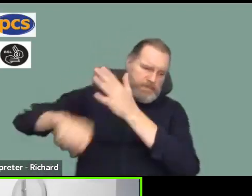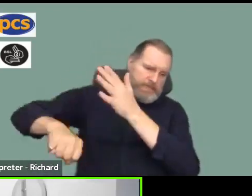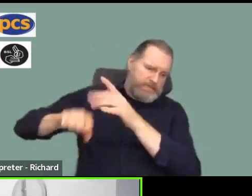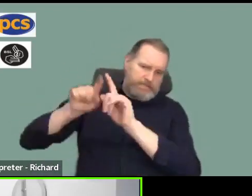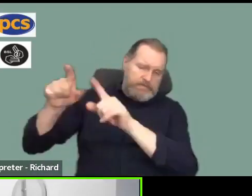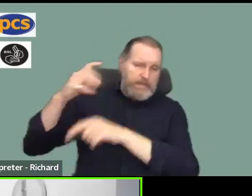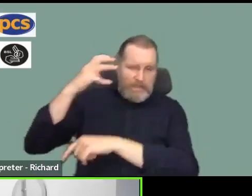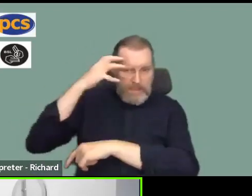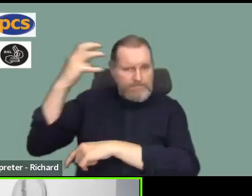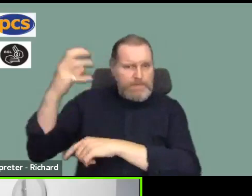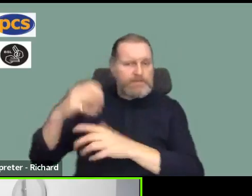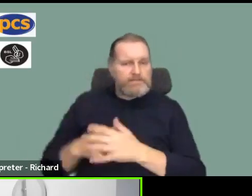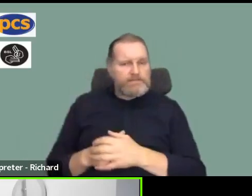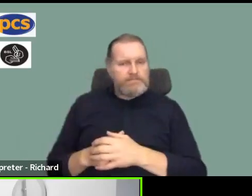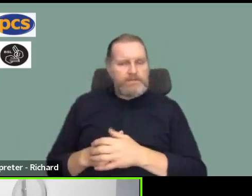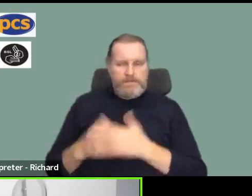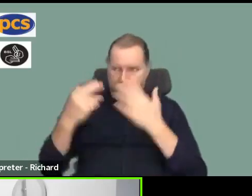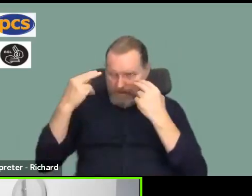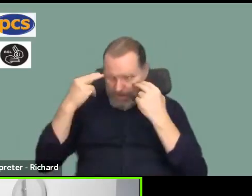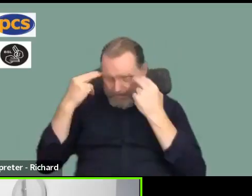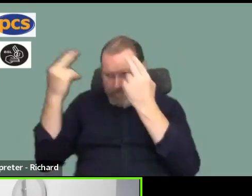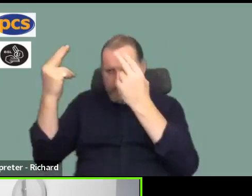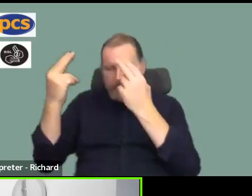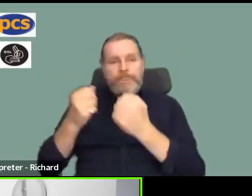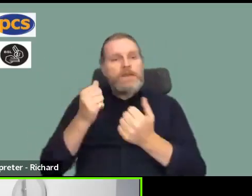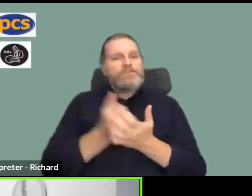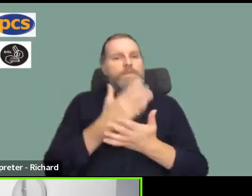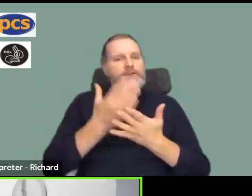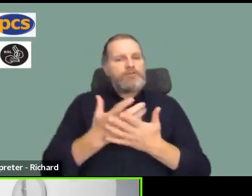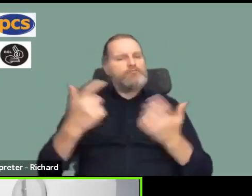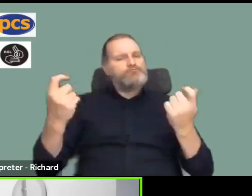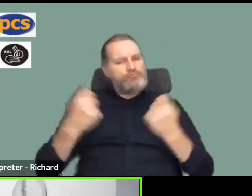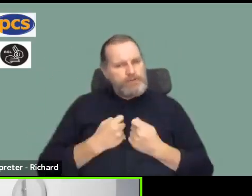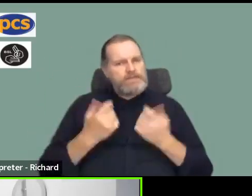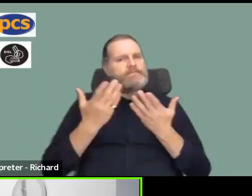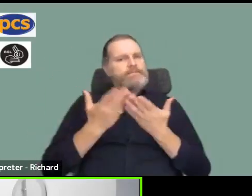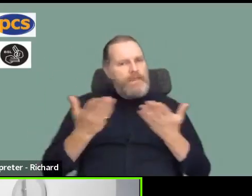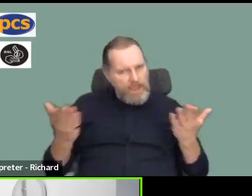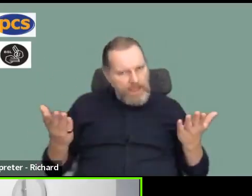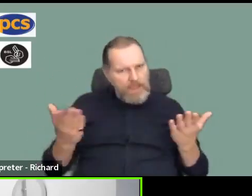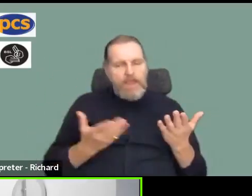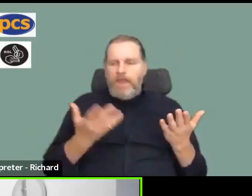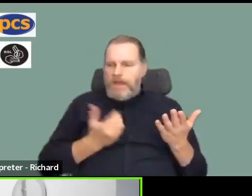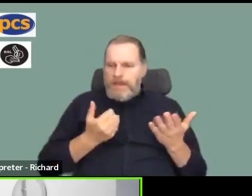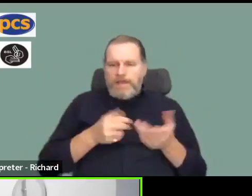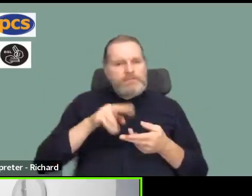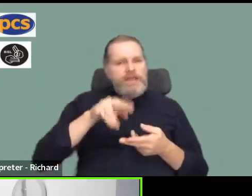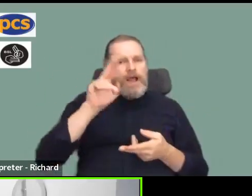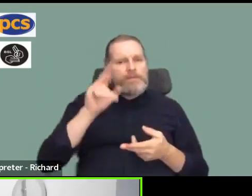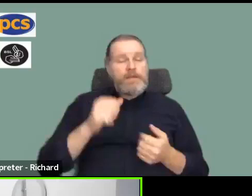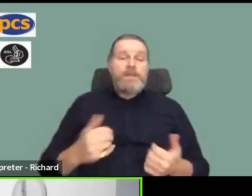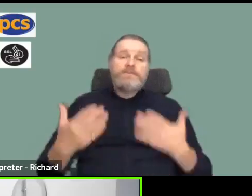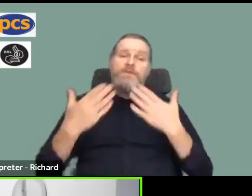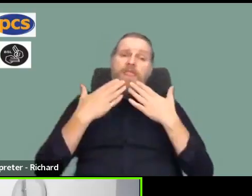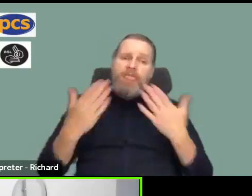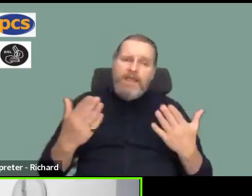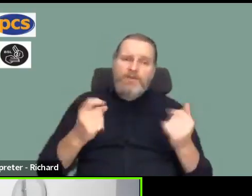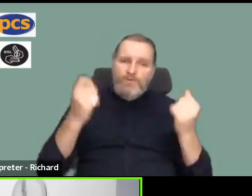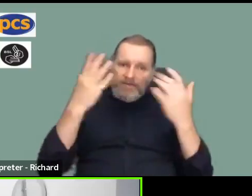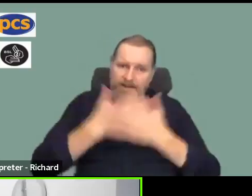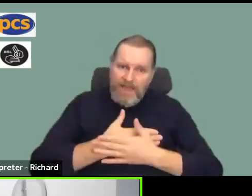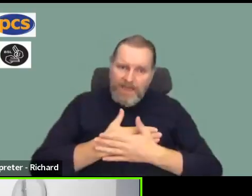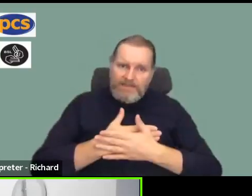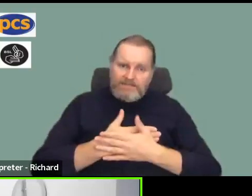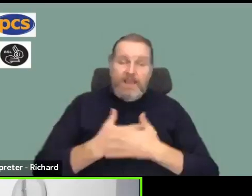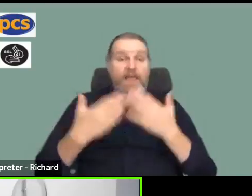from government and pushing back and making sure that we're in the position to be able to do something about them so thank you very much for your time thanks